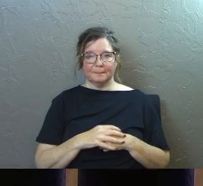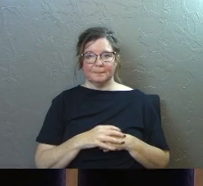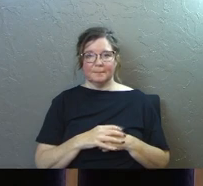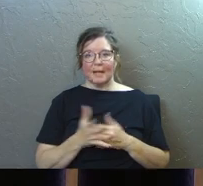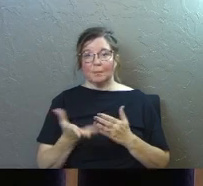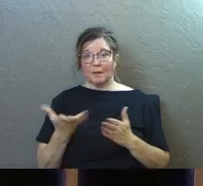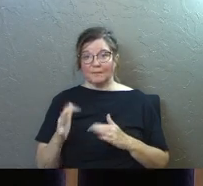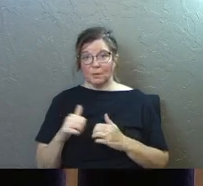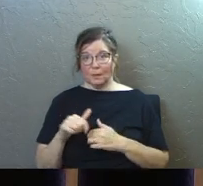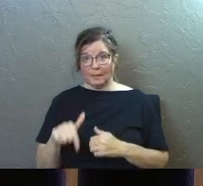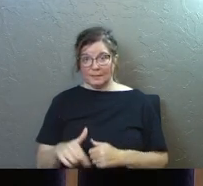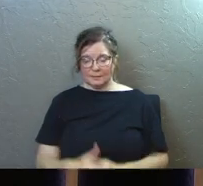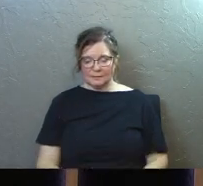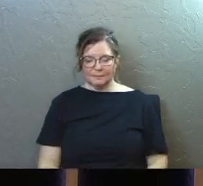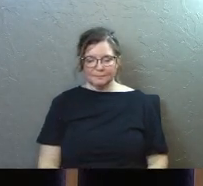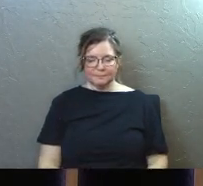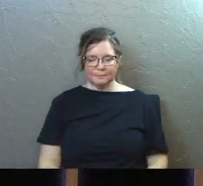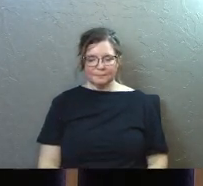I'm going to finish with this.